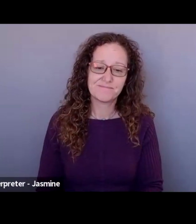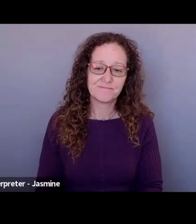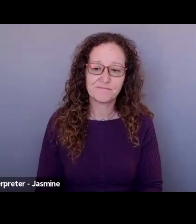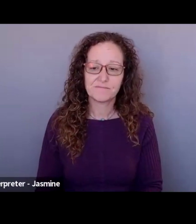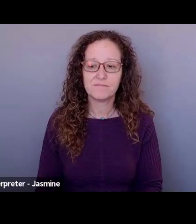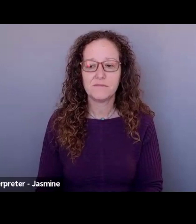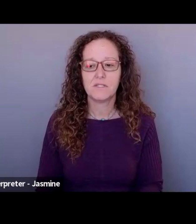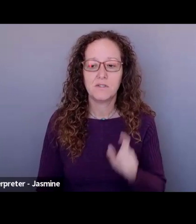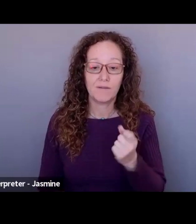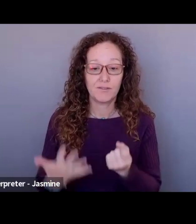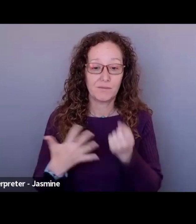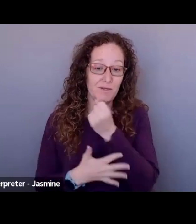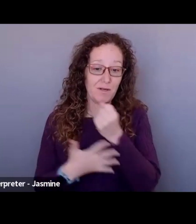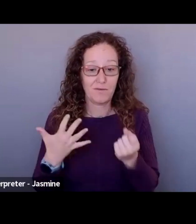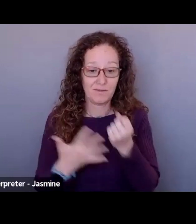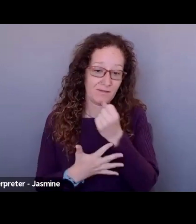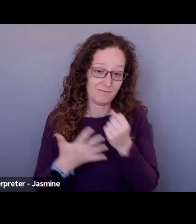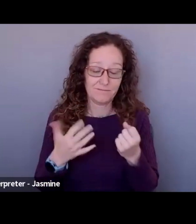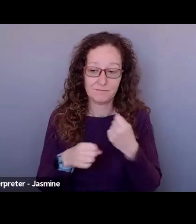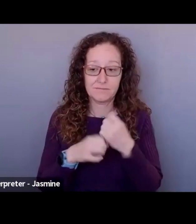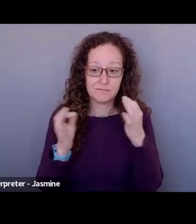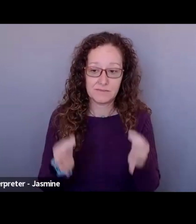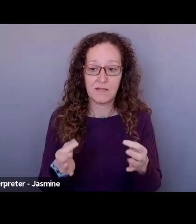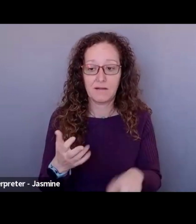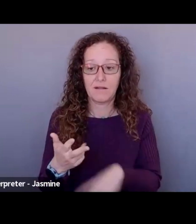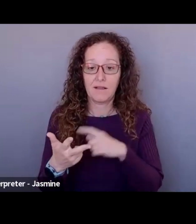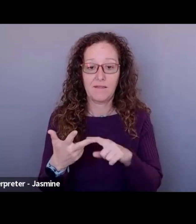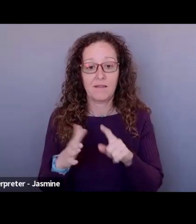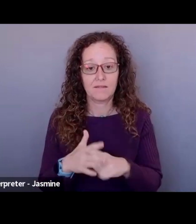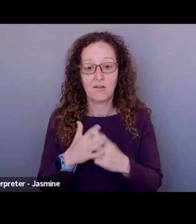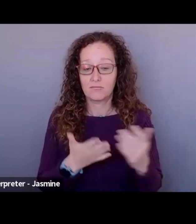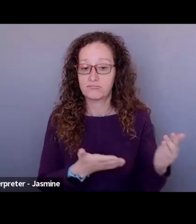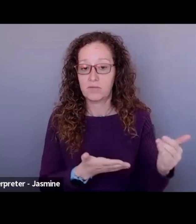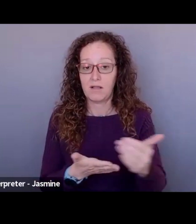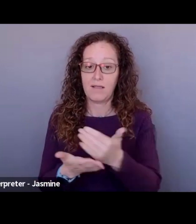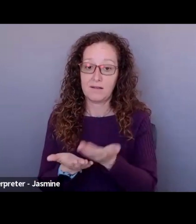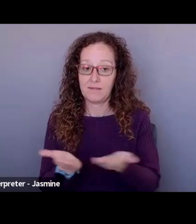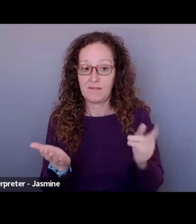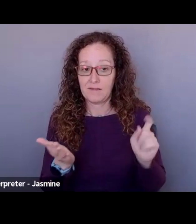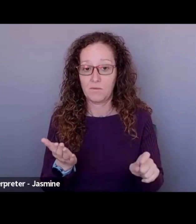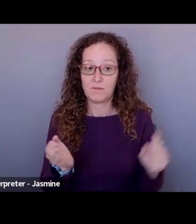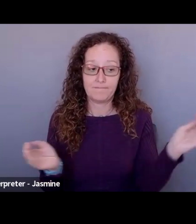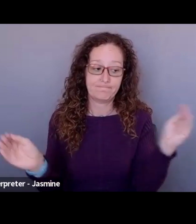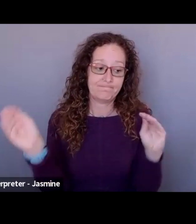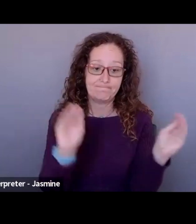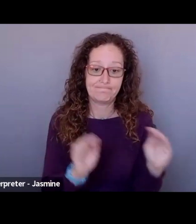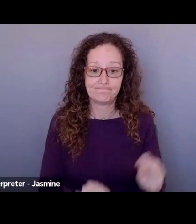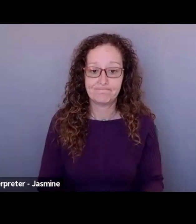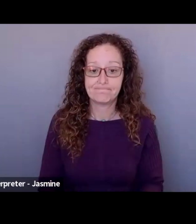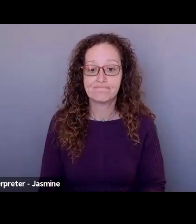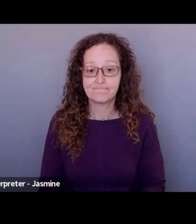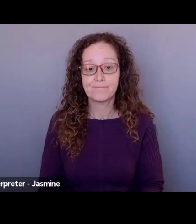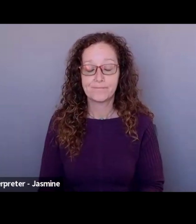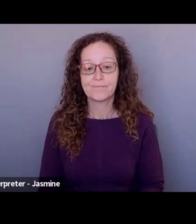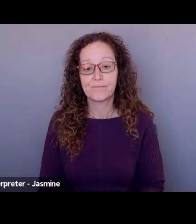Prioritize your prospects and funding and then start collecting what you need to do and pull it all together. I mean,